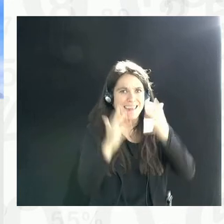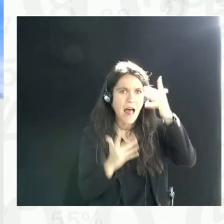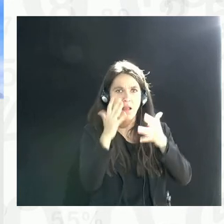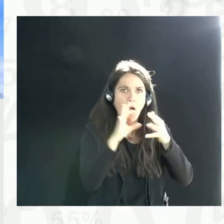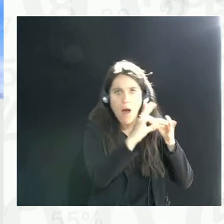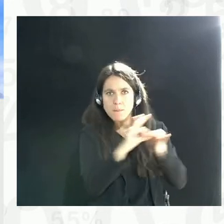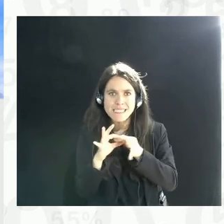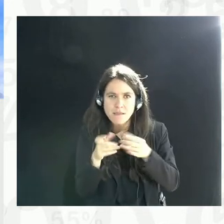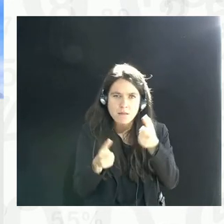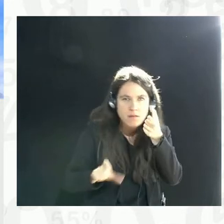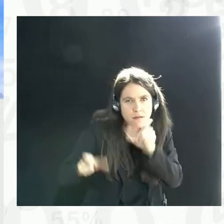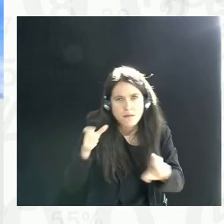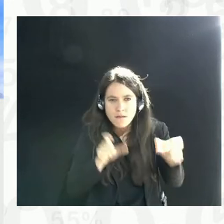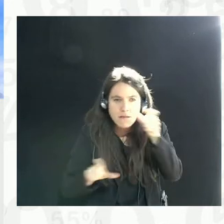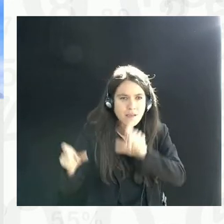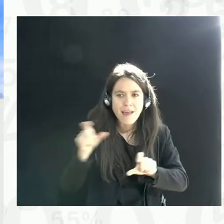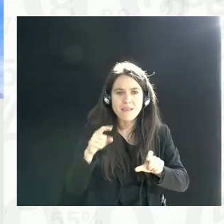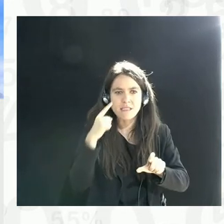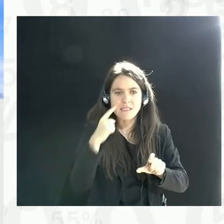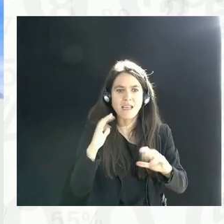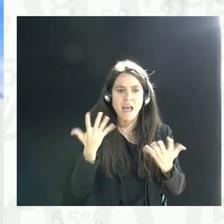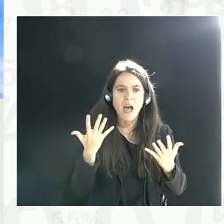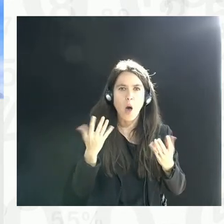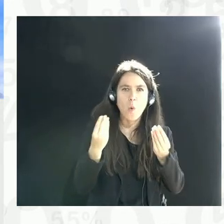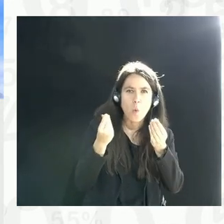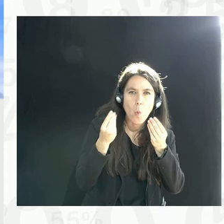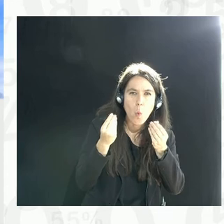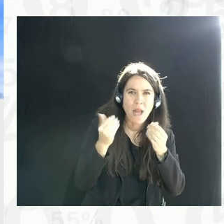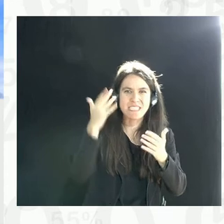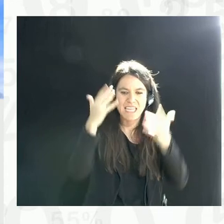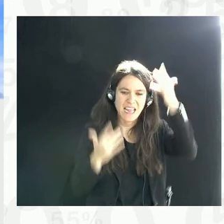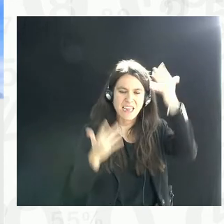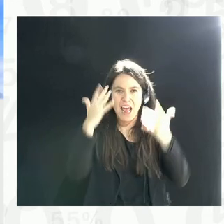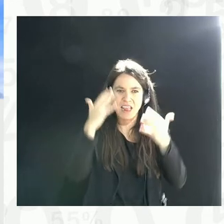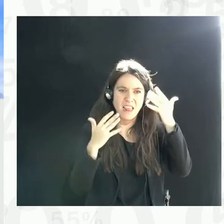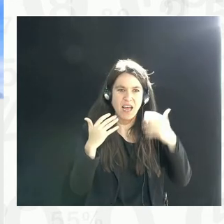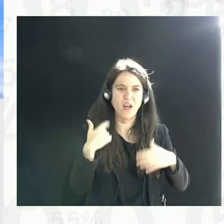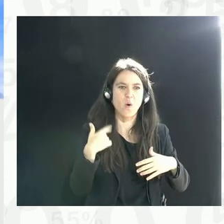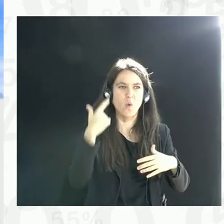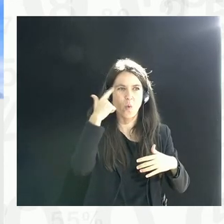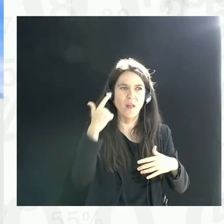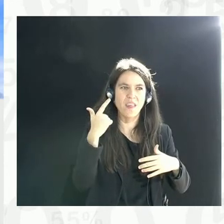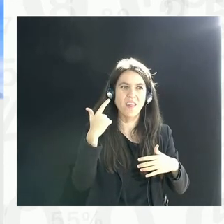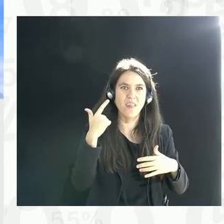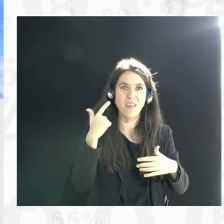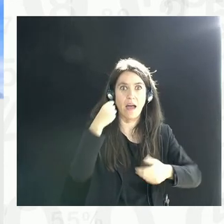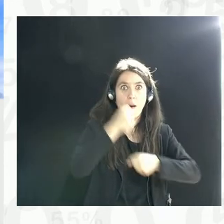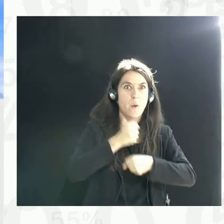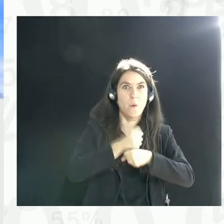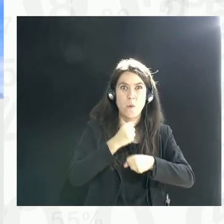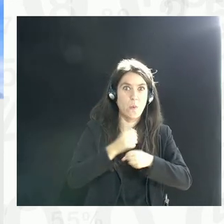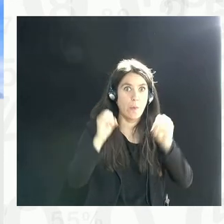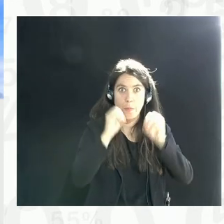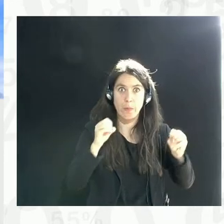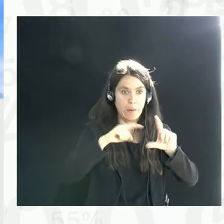the quality of the data that have been produced, if we just think about unemployment statistics, the